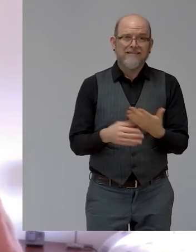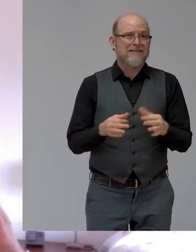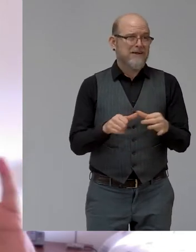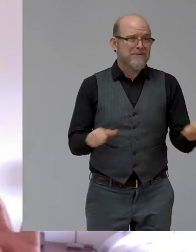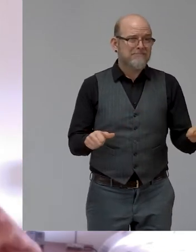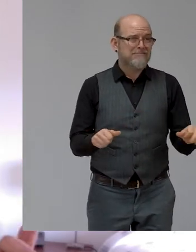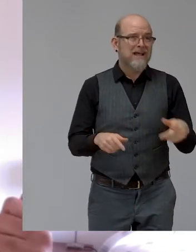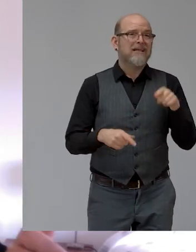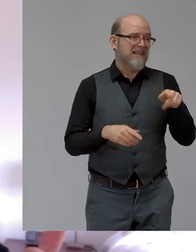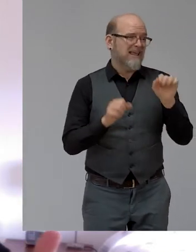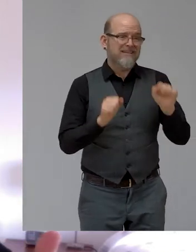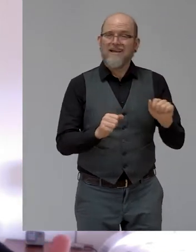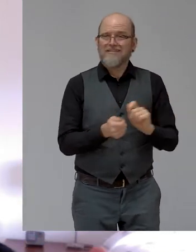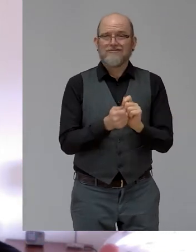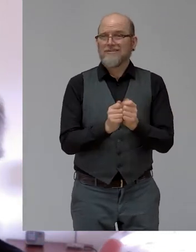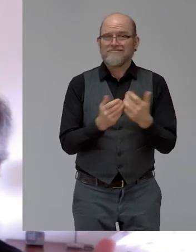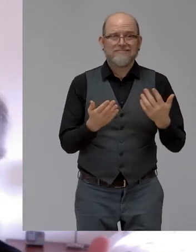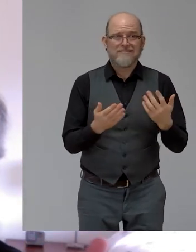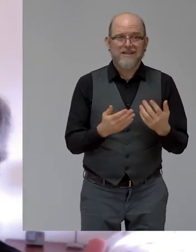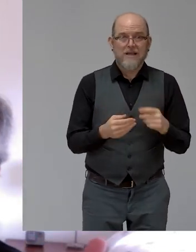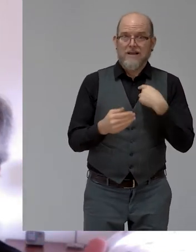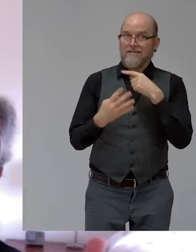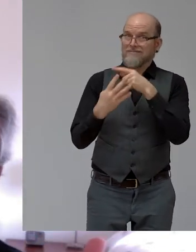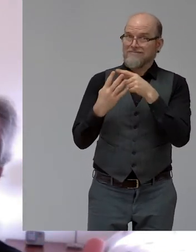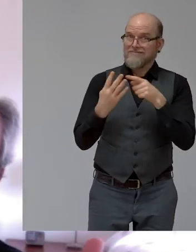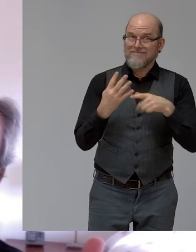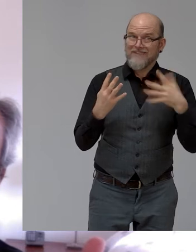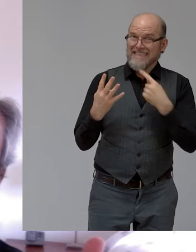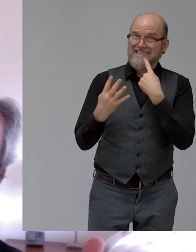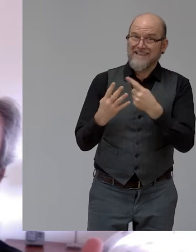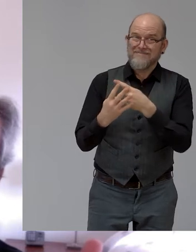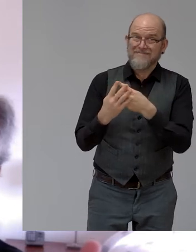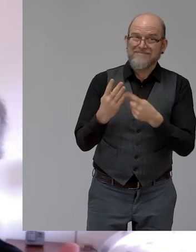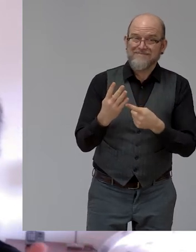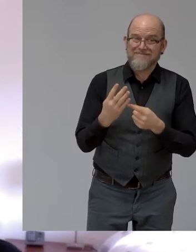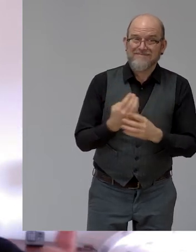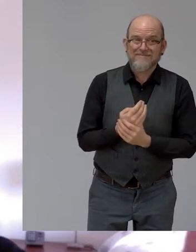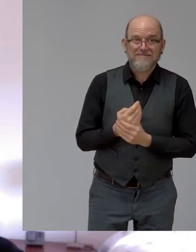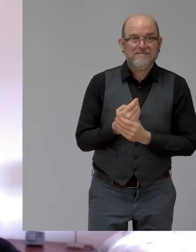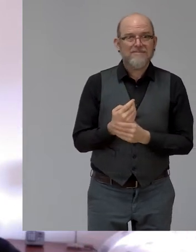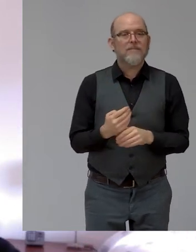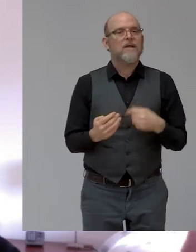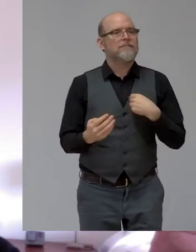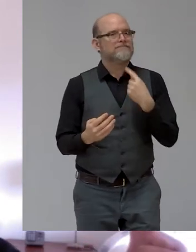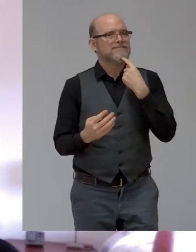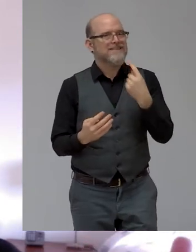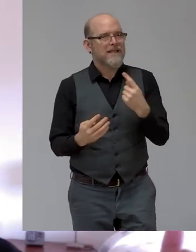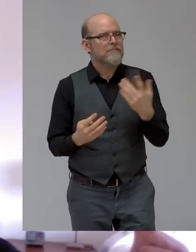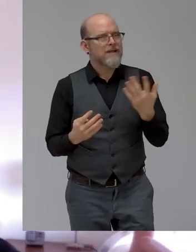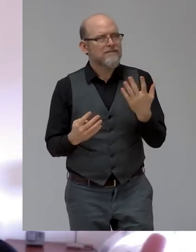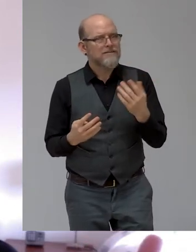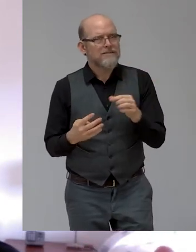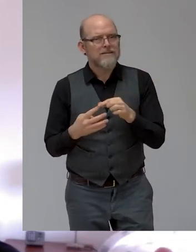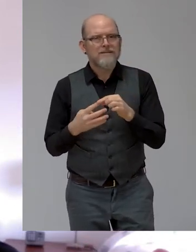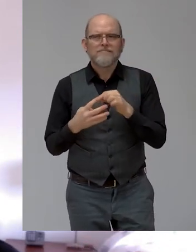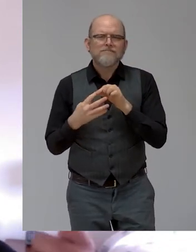So, like I said, four points. Number one, I would submit disabilities are on a continuum and